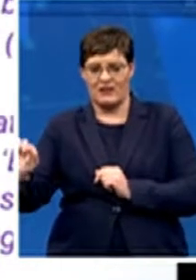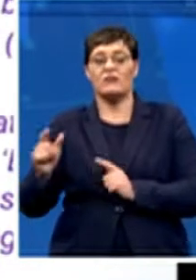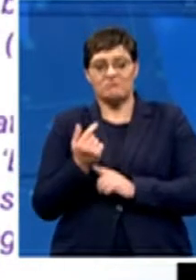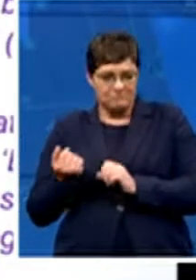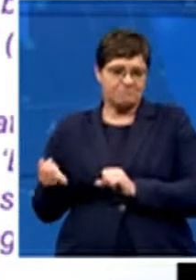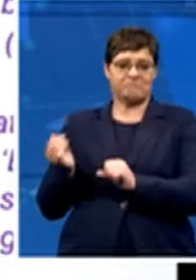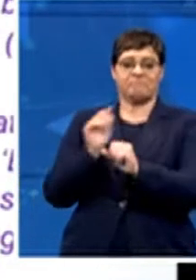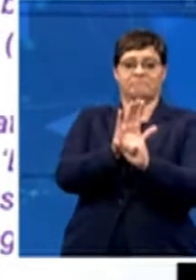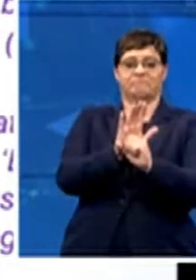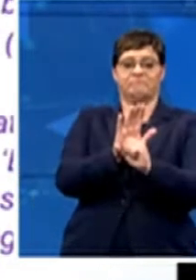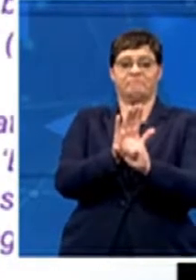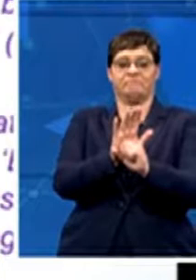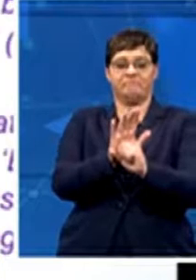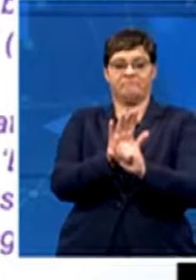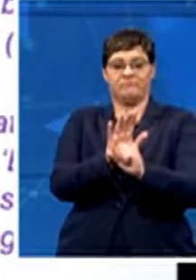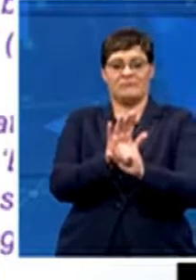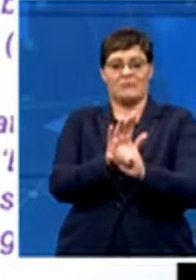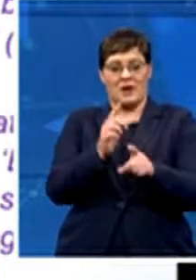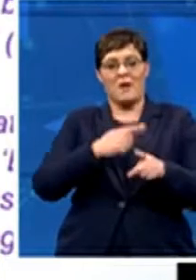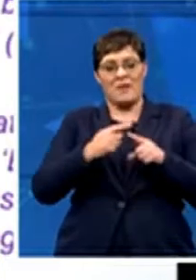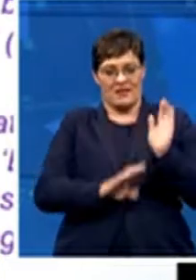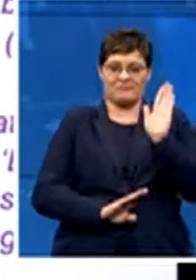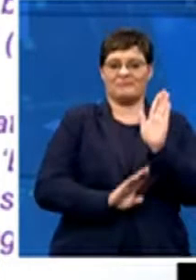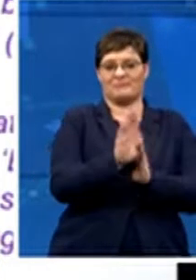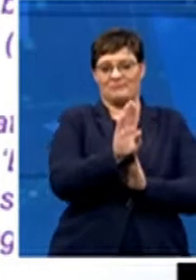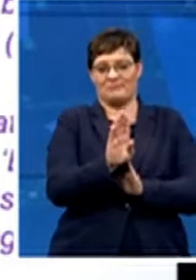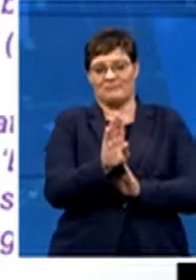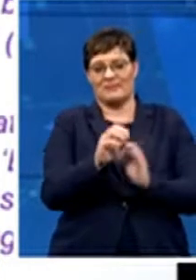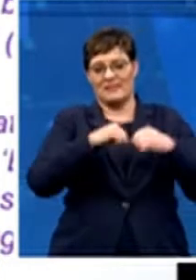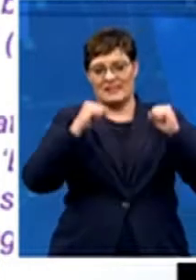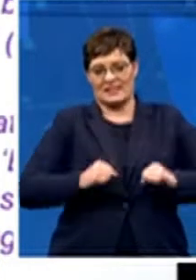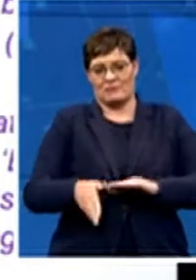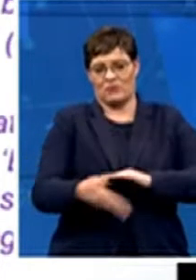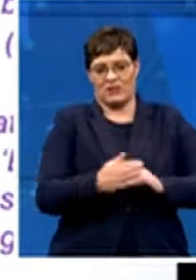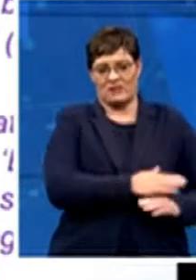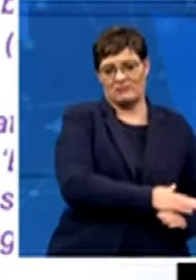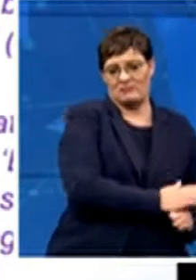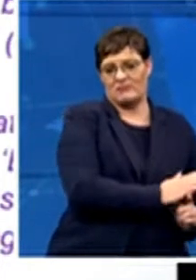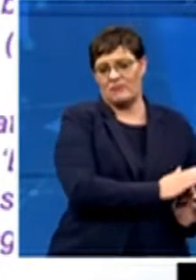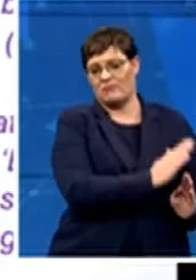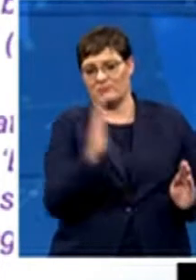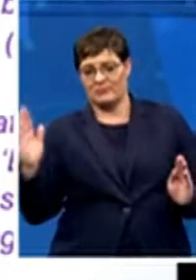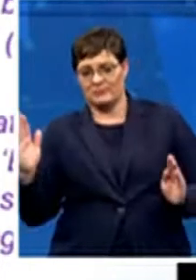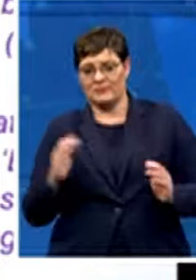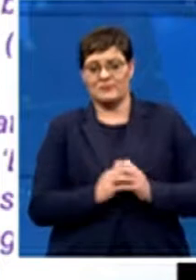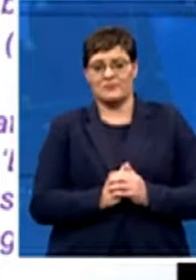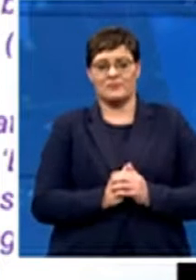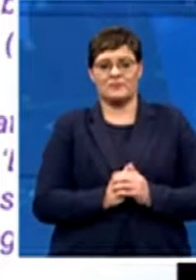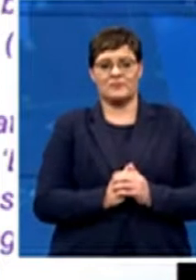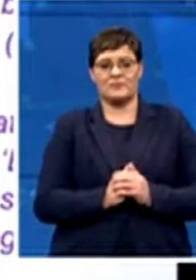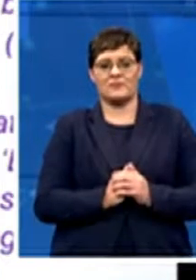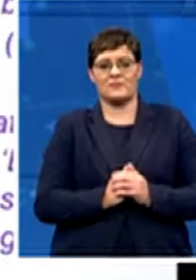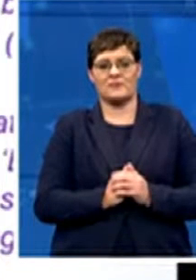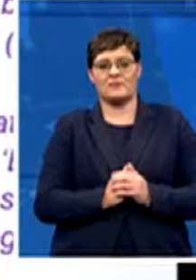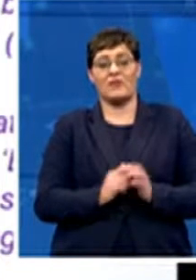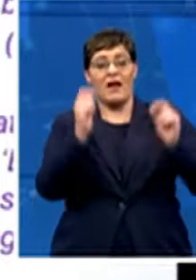these players progressed through the system. And just I want to highlight a few specifics here. Some of